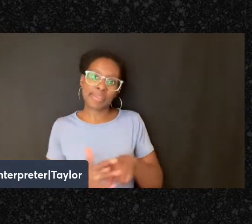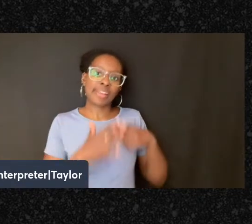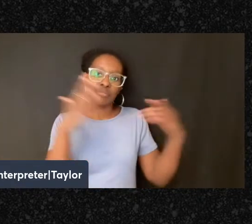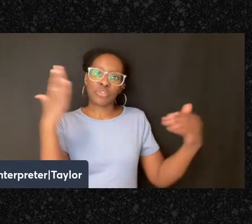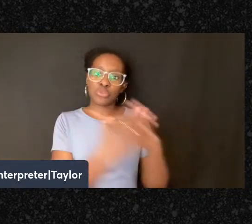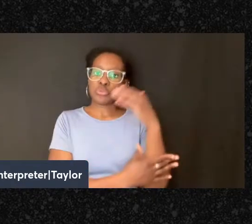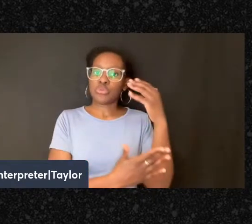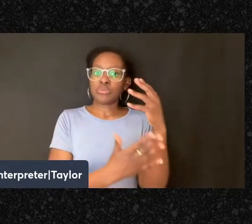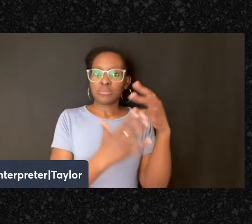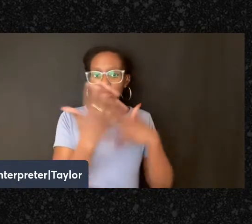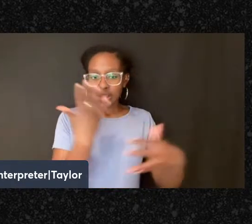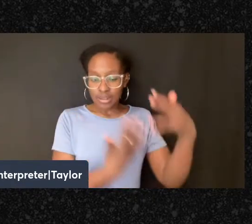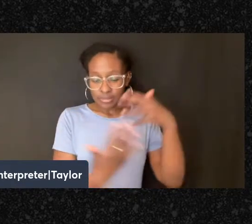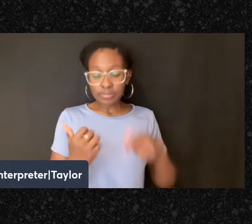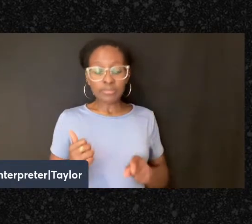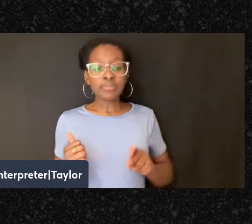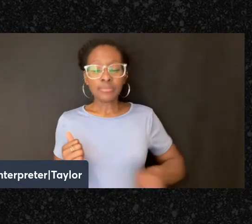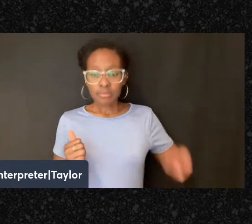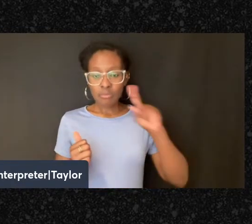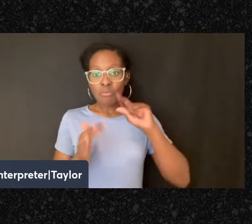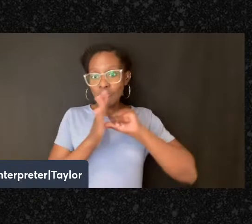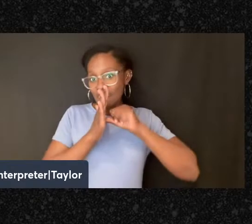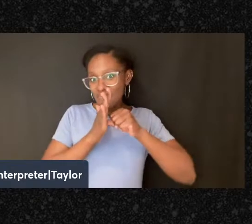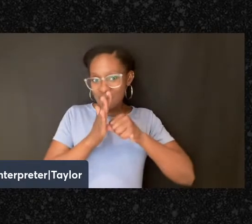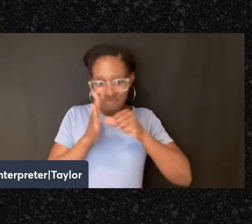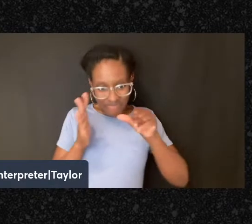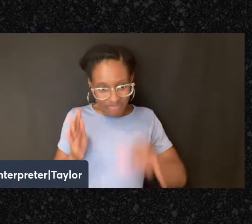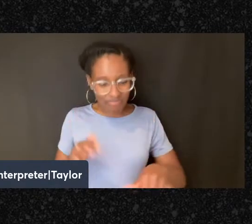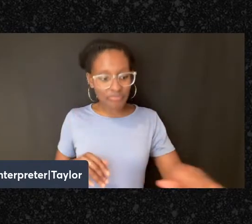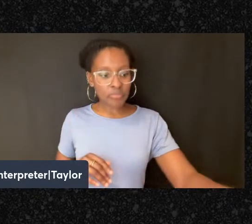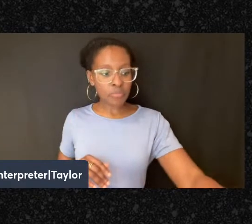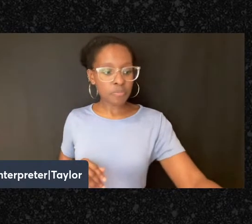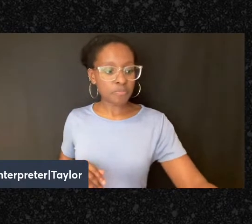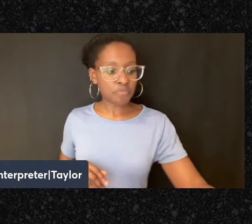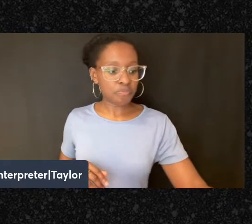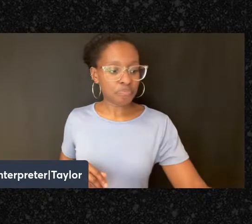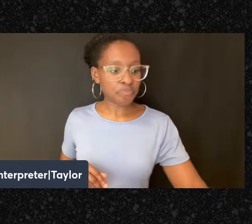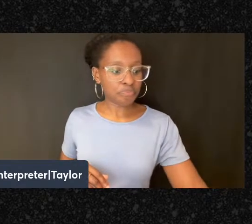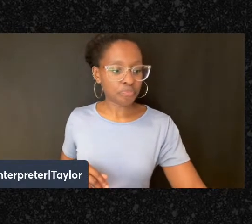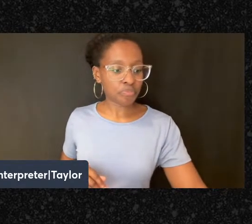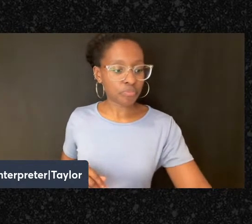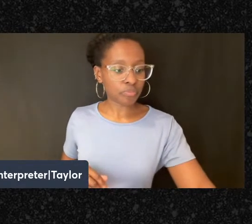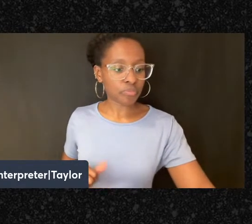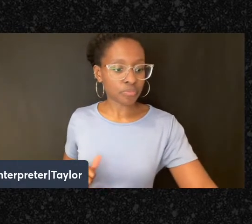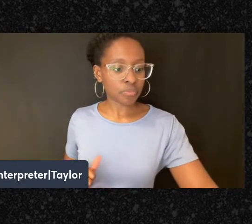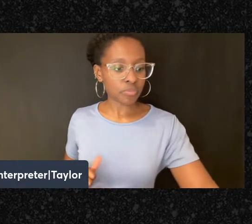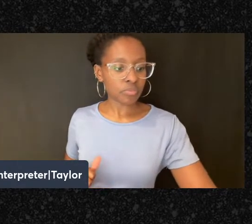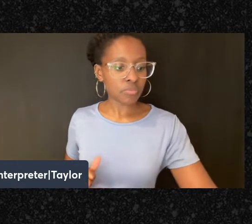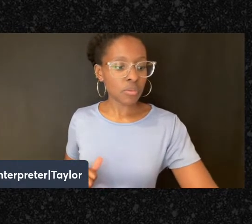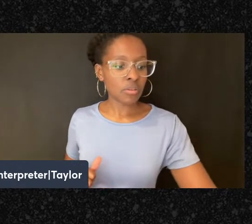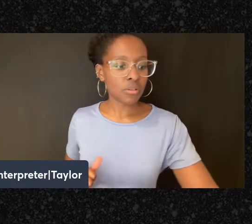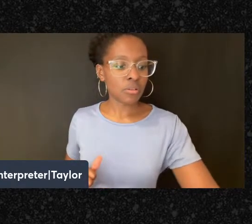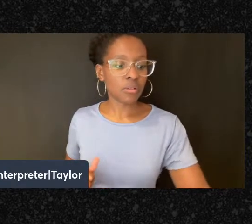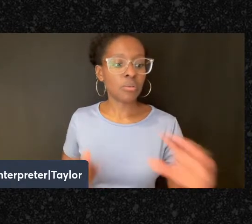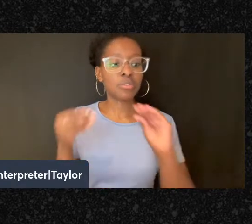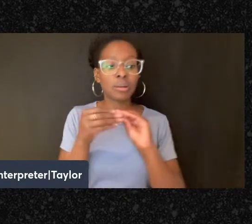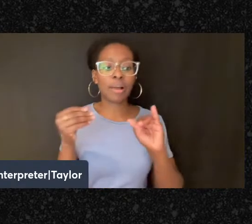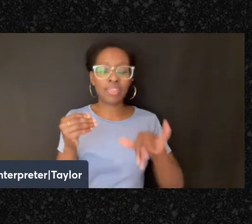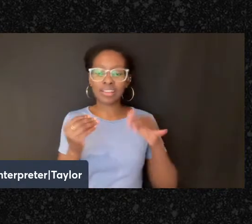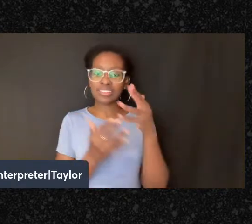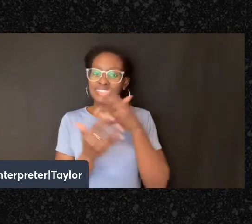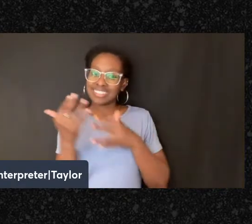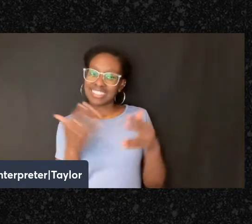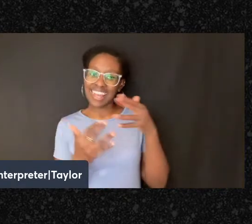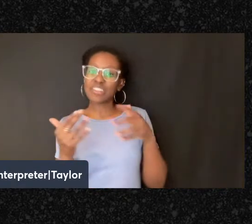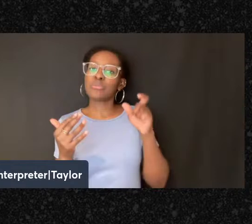things, and they would emphasize about how the society that was intended was supposed to be one of freedom and non